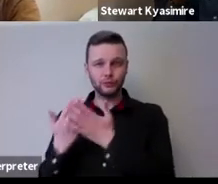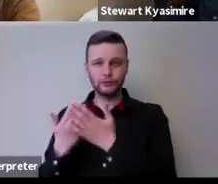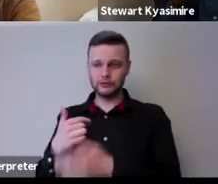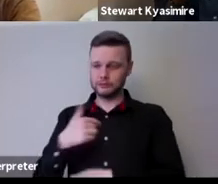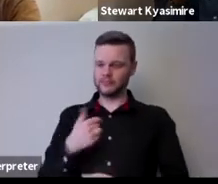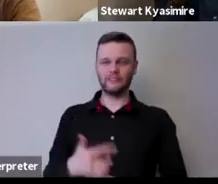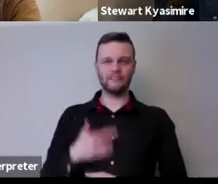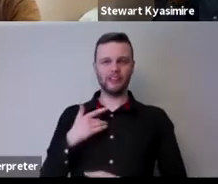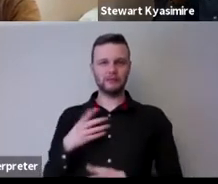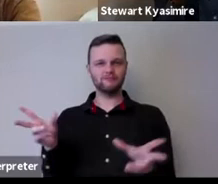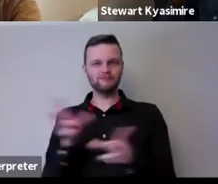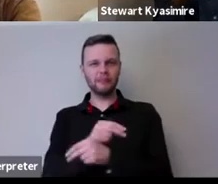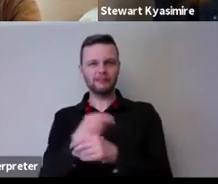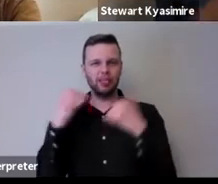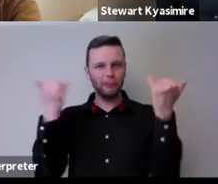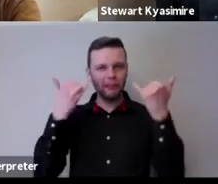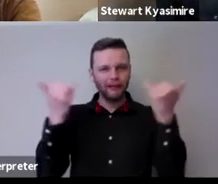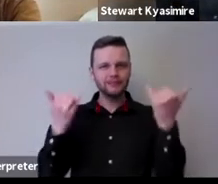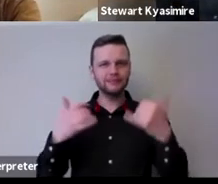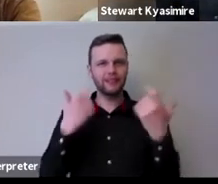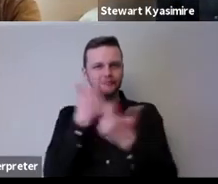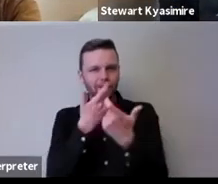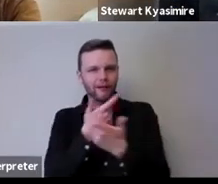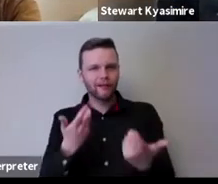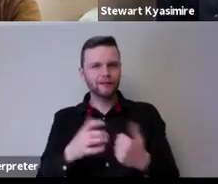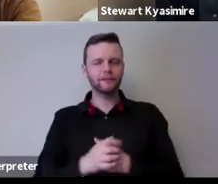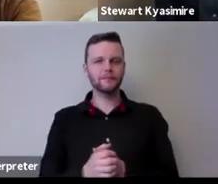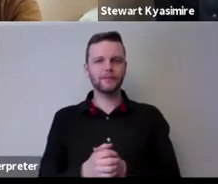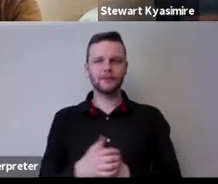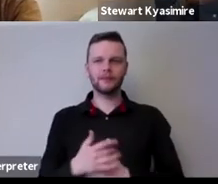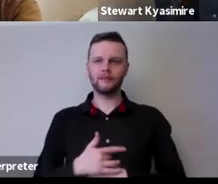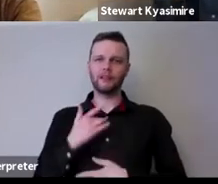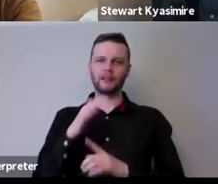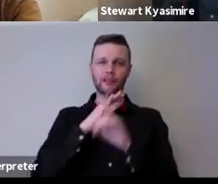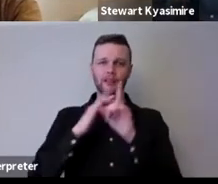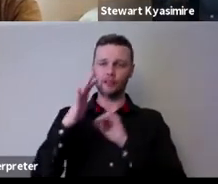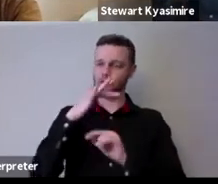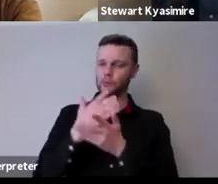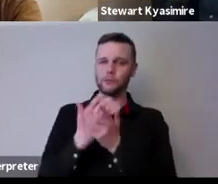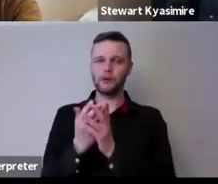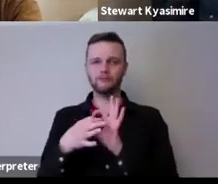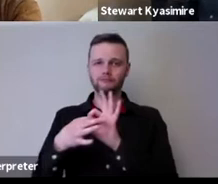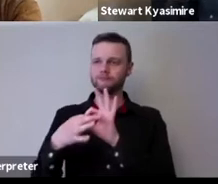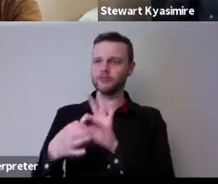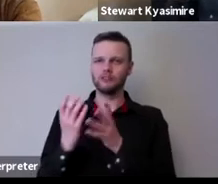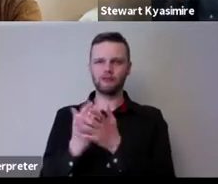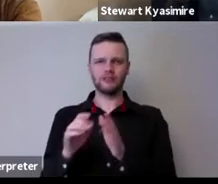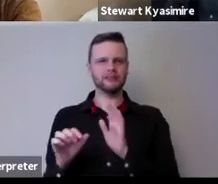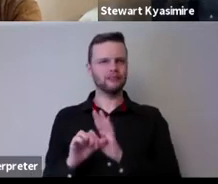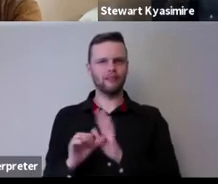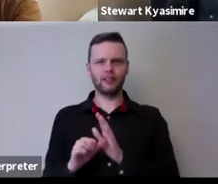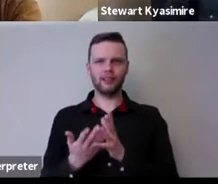been missing missing the party i mean you know that that's one thing that's really that that kind of social dynamic and social interaction of the live is really difficult to replicate